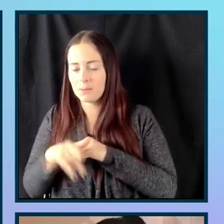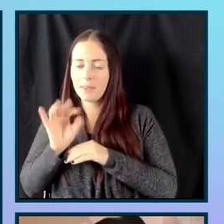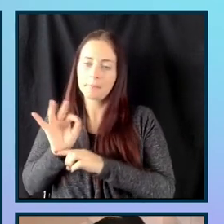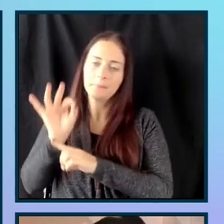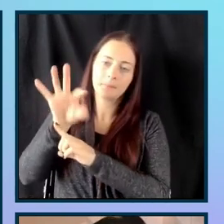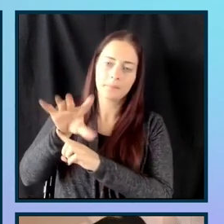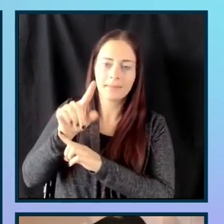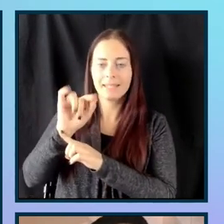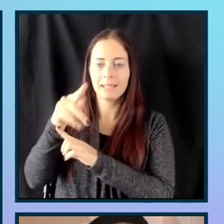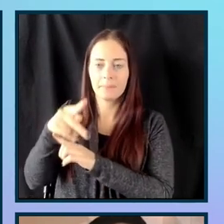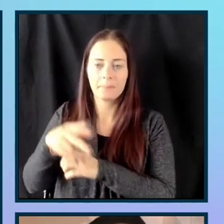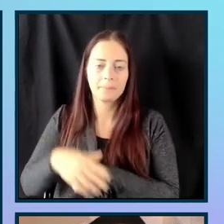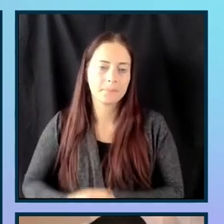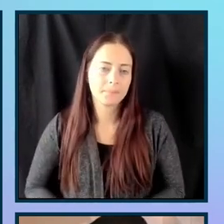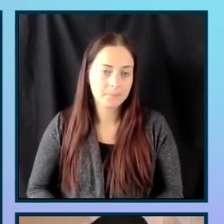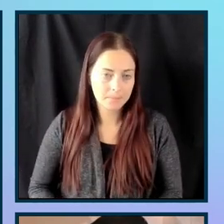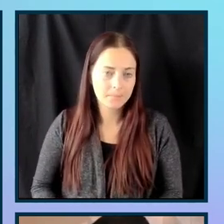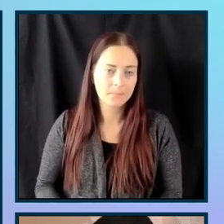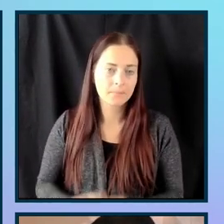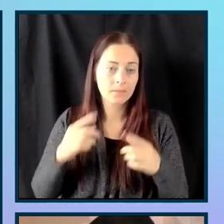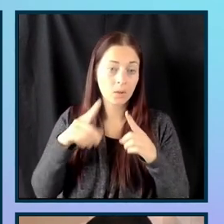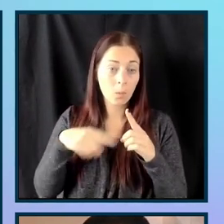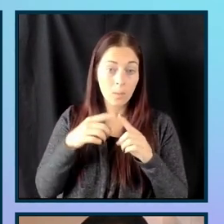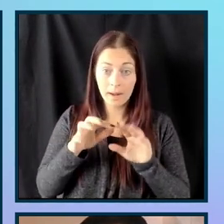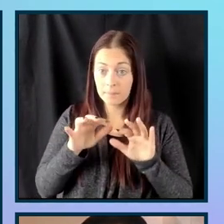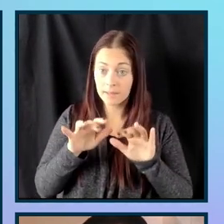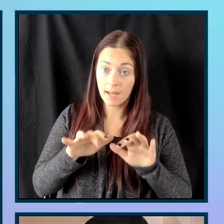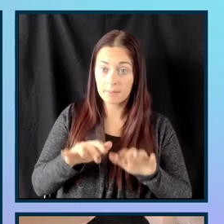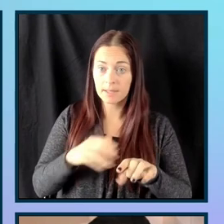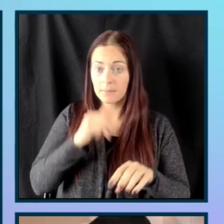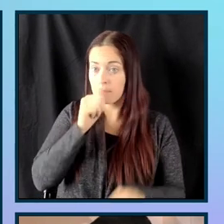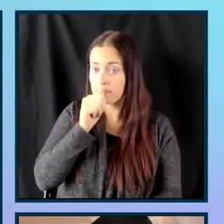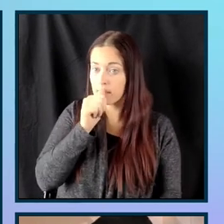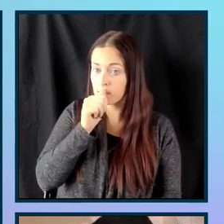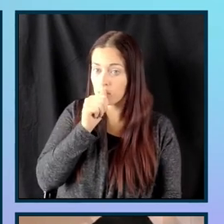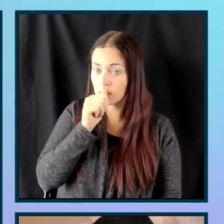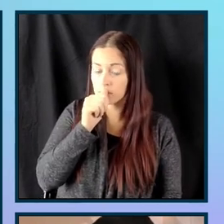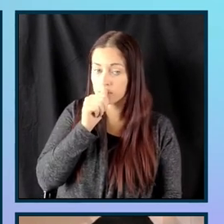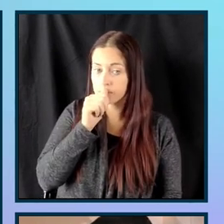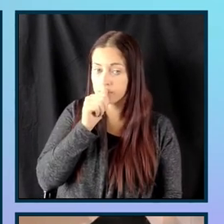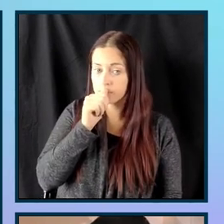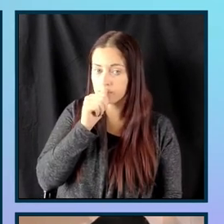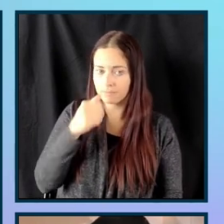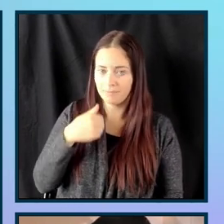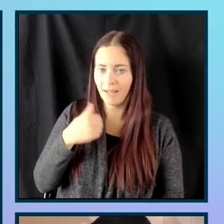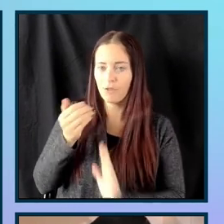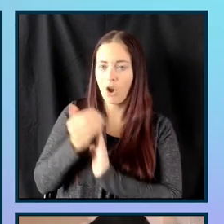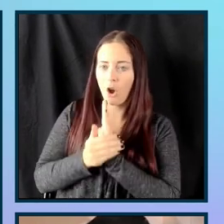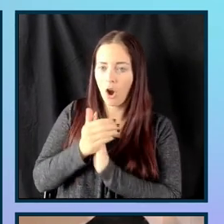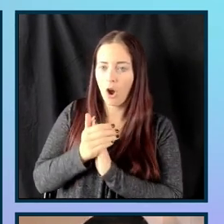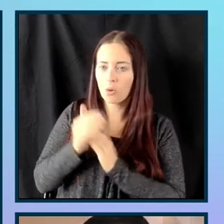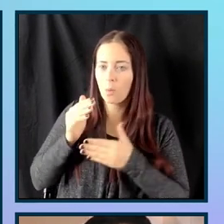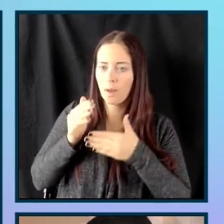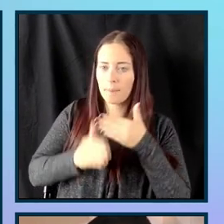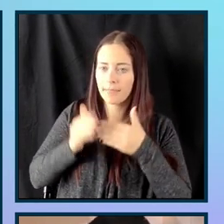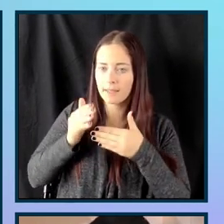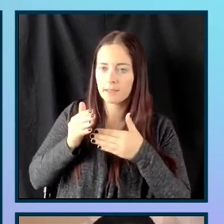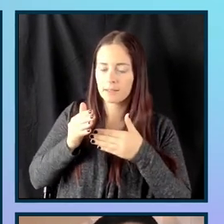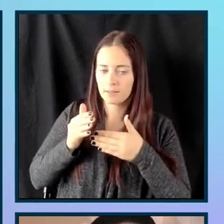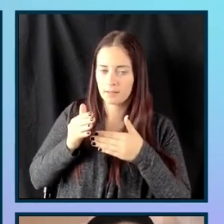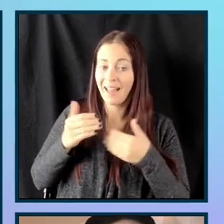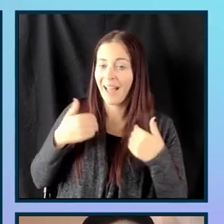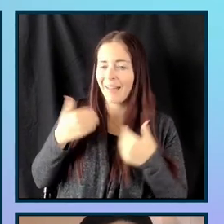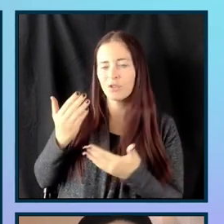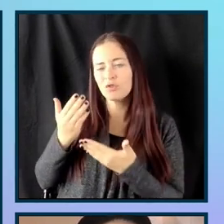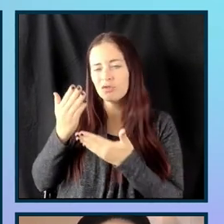as I'm entering a password. So, because I have the autocomplete attribute, you saw that I have a recommendation for